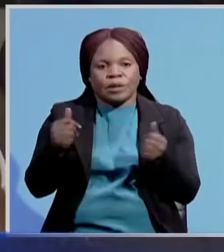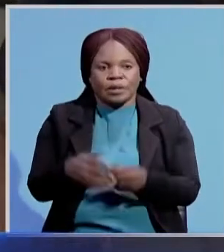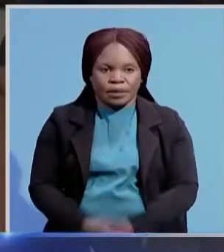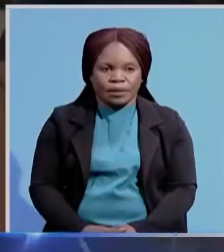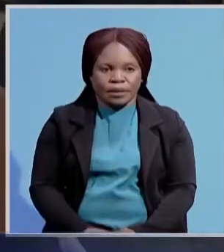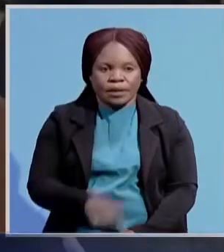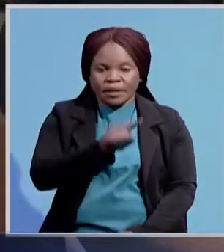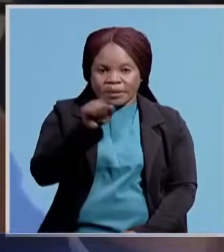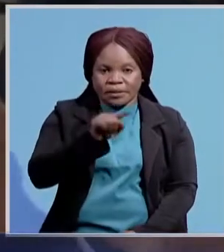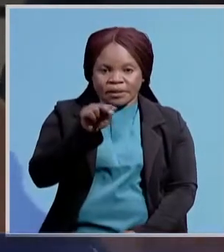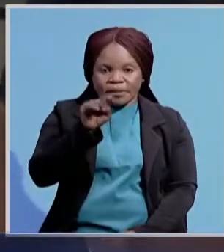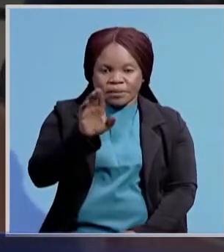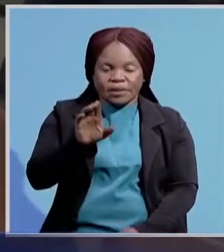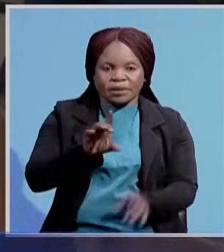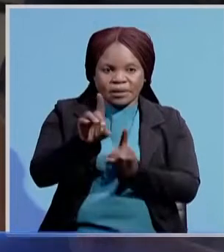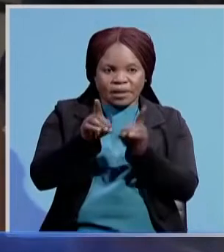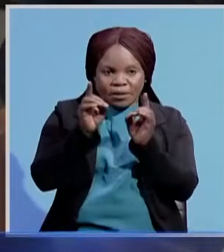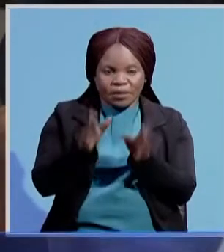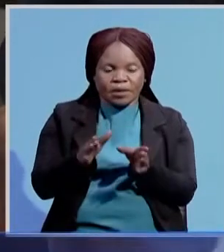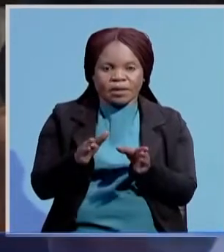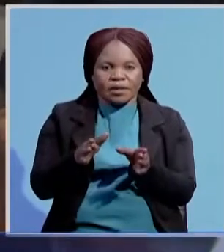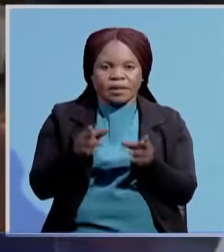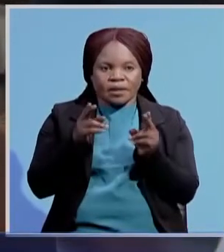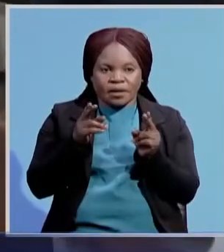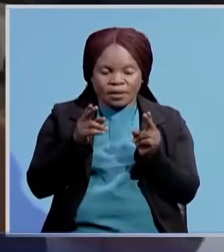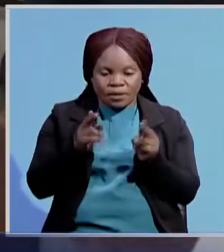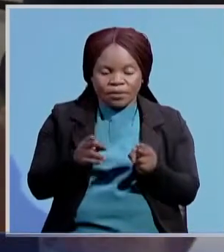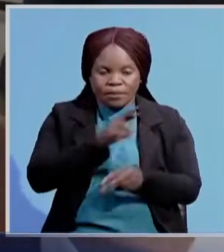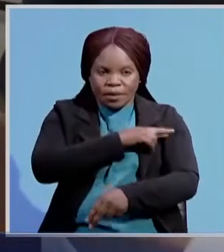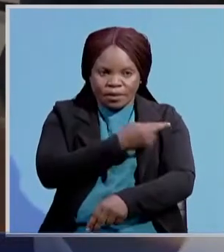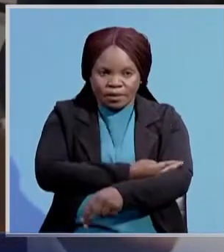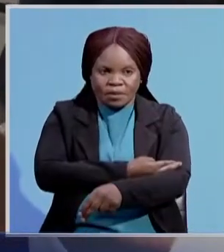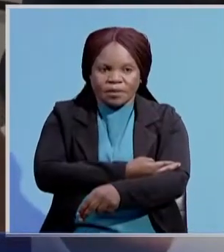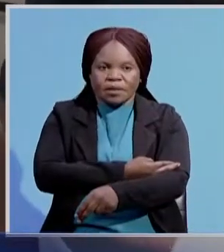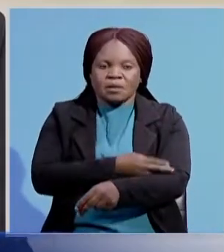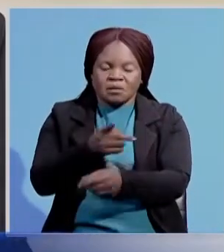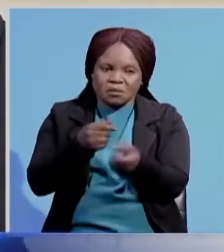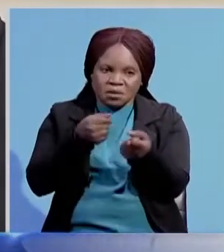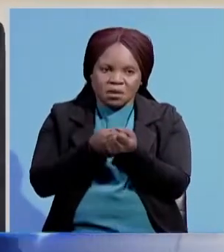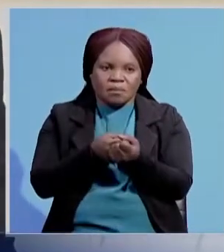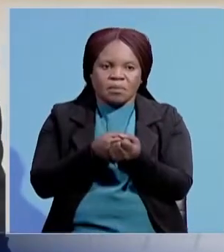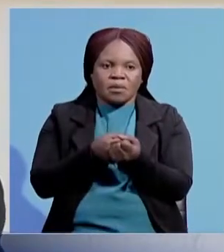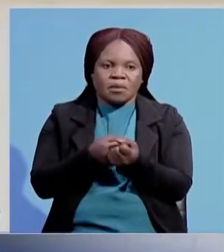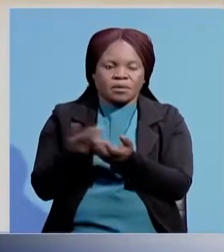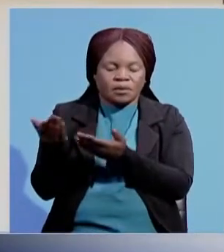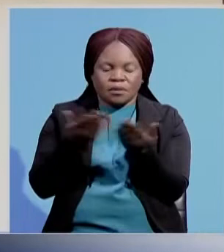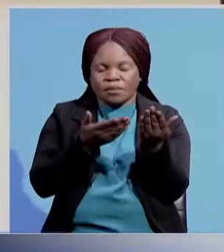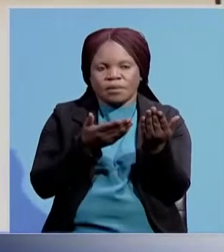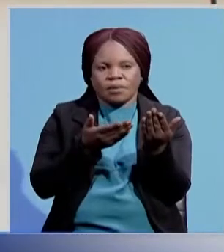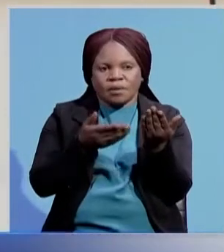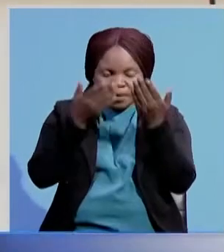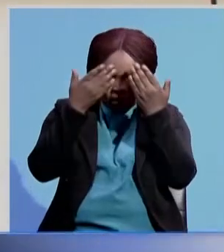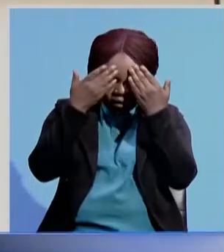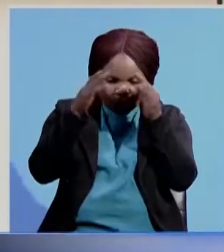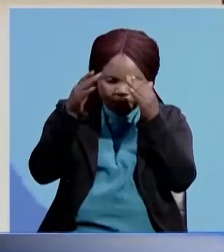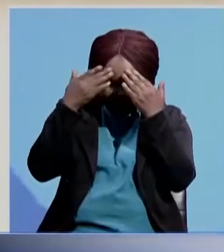Director Human Resource Masayit Katabi placed the corporation's support in raising awareness. We are always available to partner with the